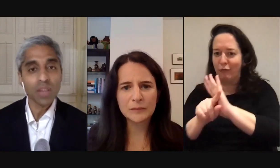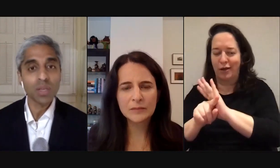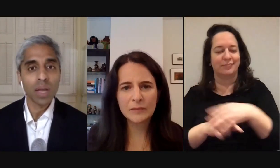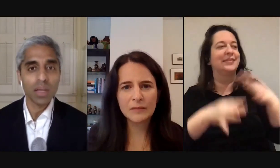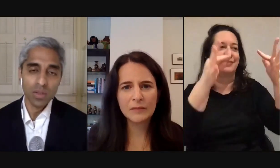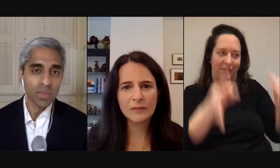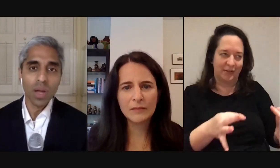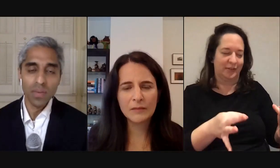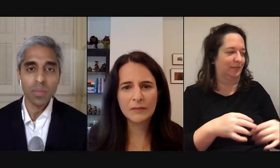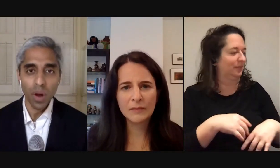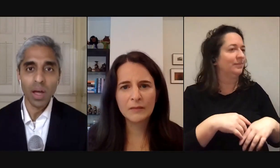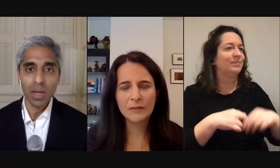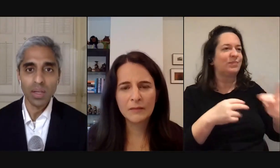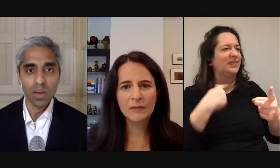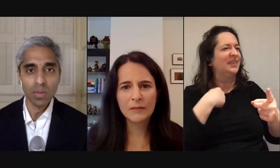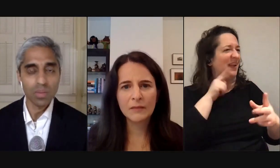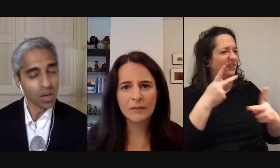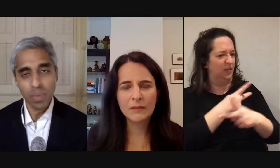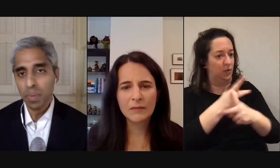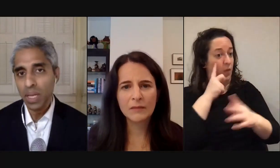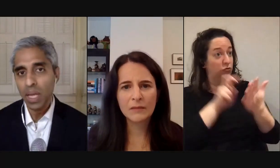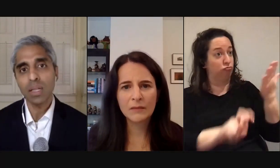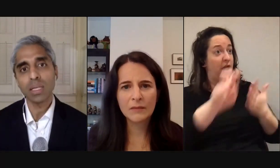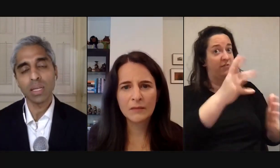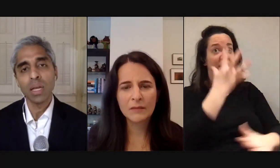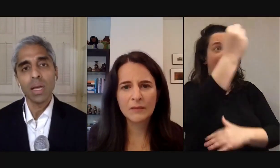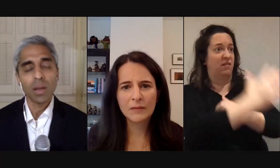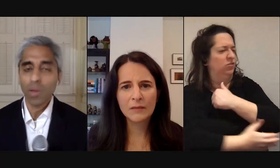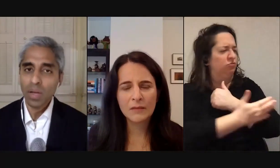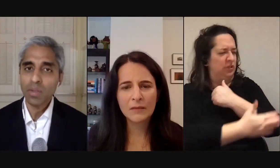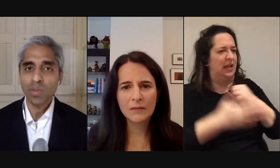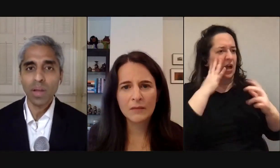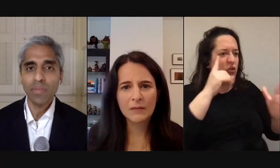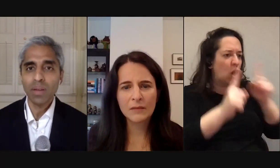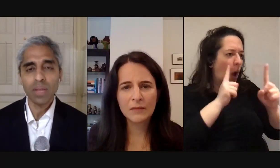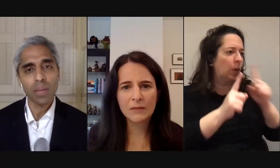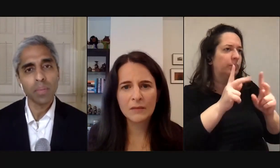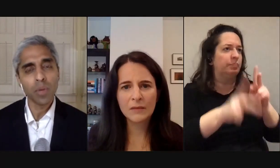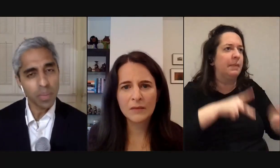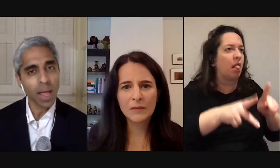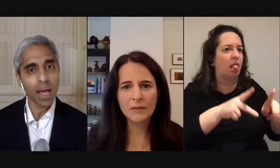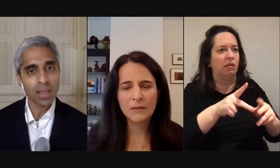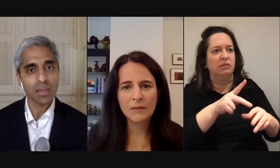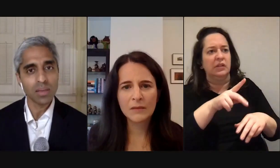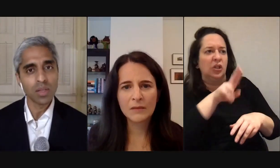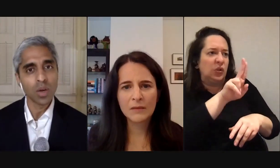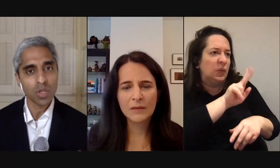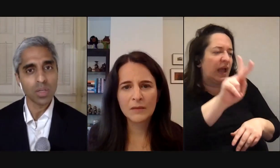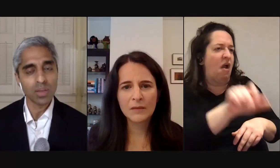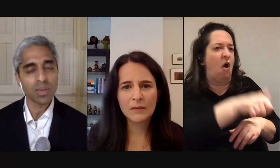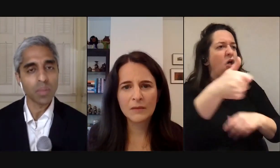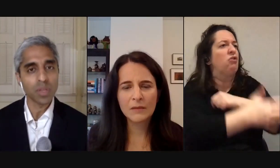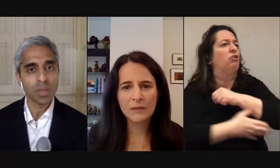and I found actually when I even traveled abroad and and talked to people in England and in other countries what I found is that most people had this